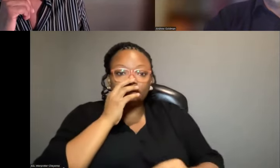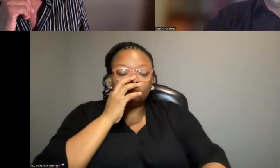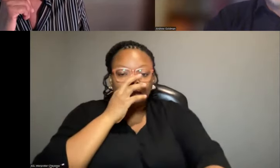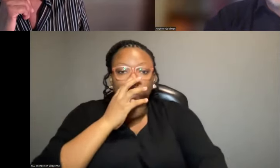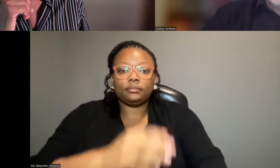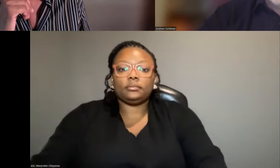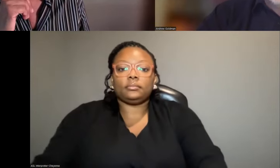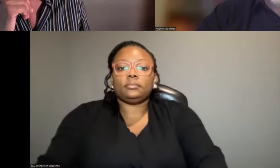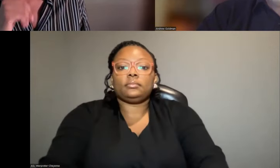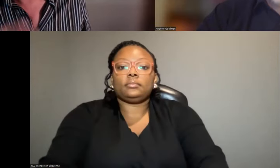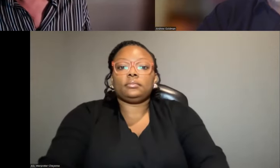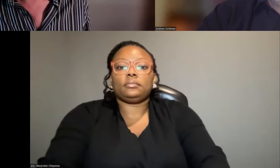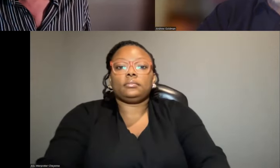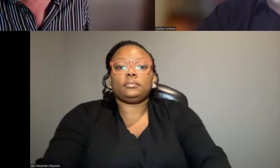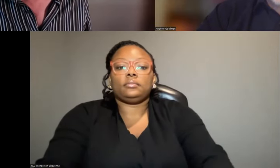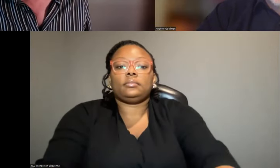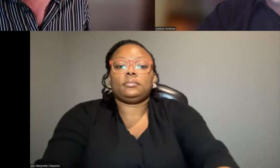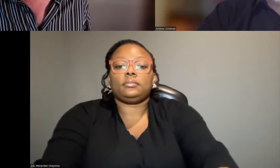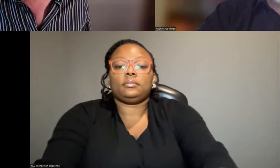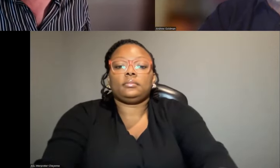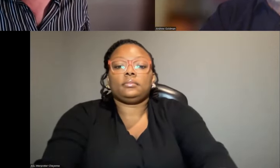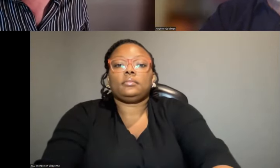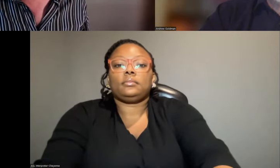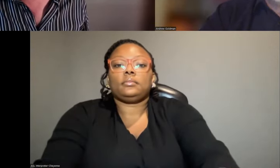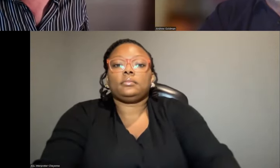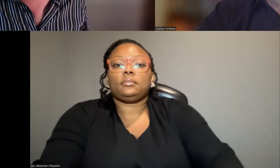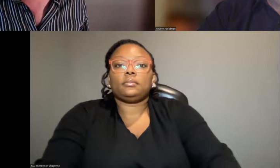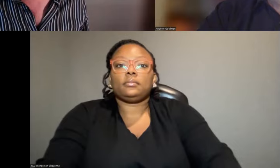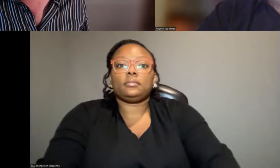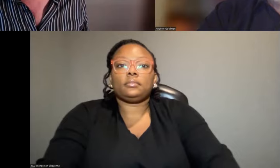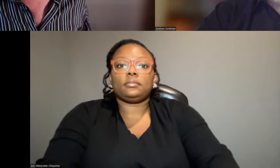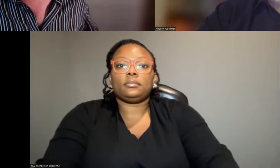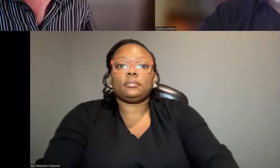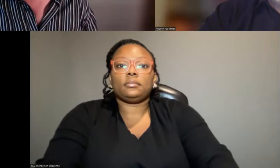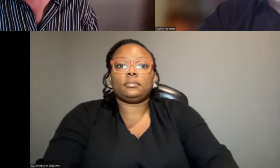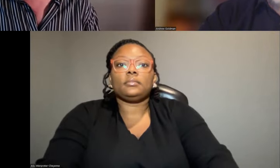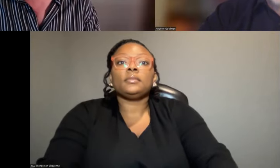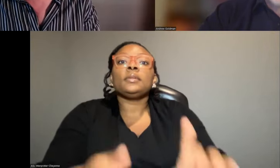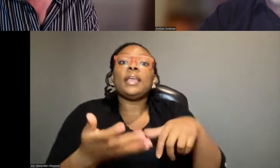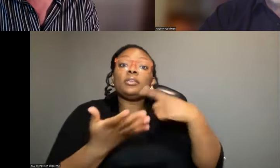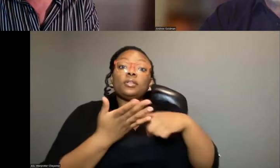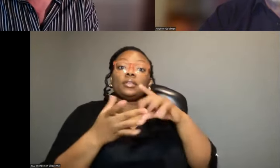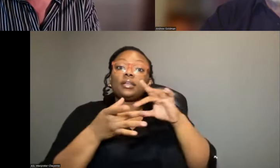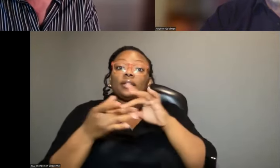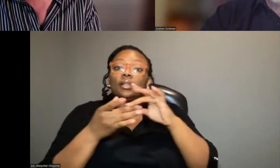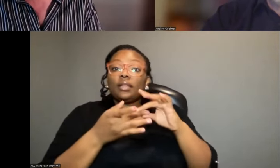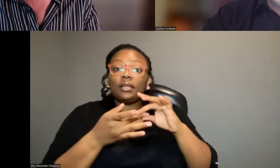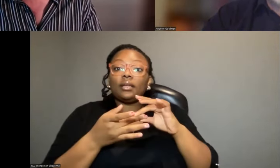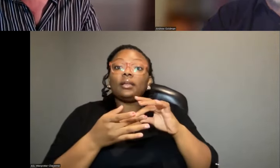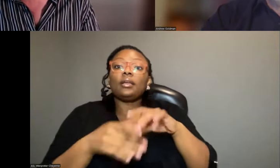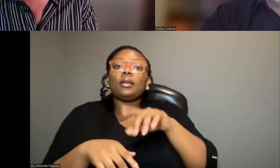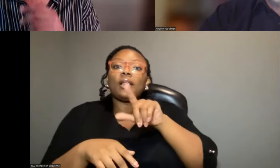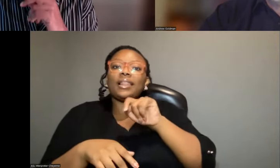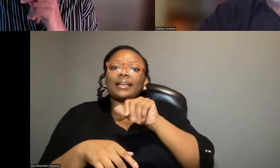Okay. Holly Bloor asks, Dr. Sita, could you discuss the link between lactase persistence and